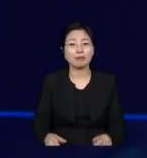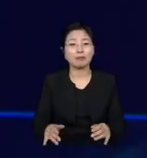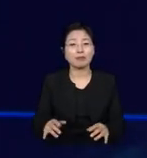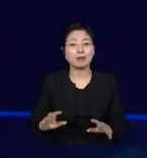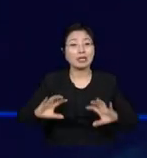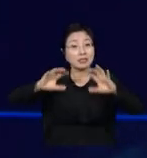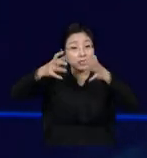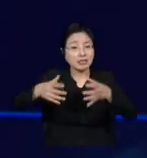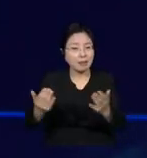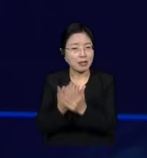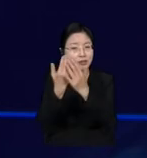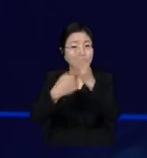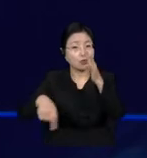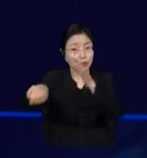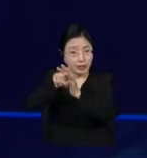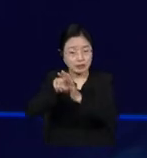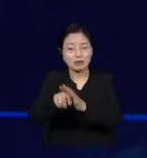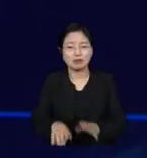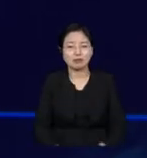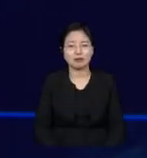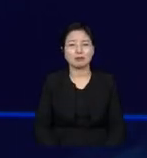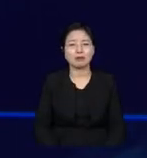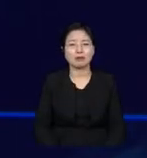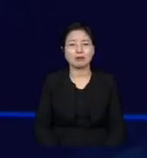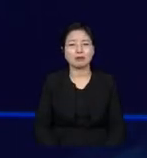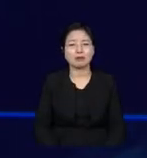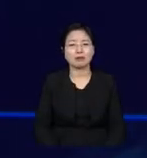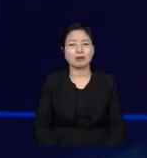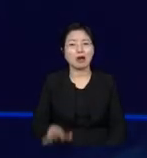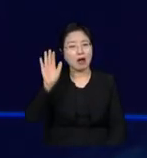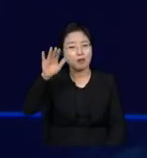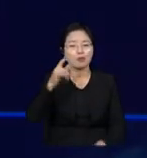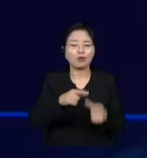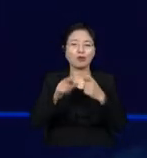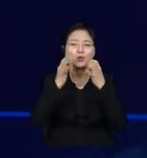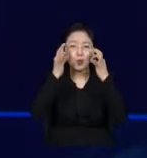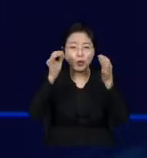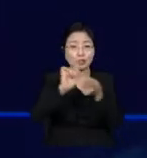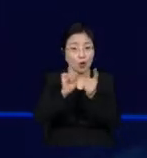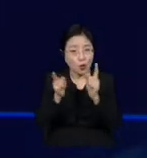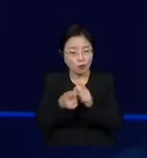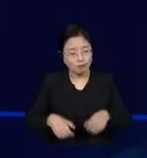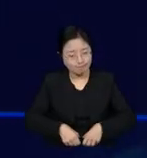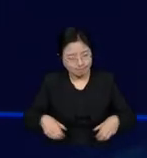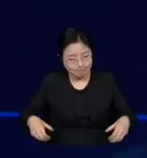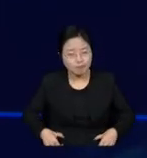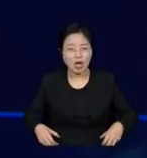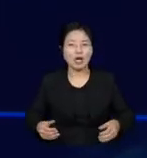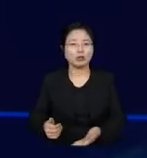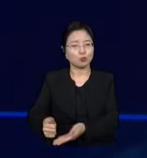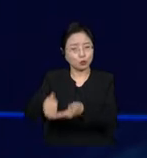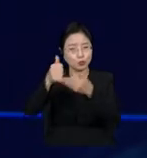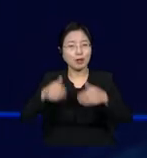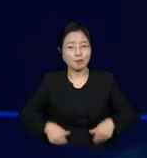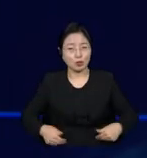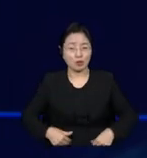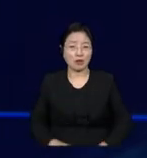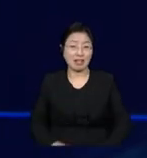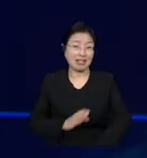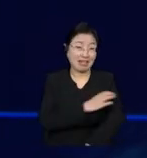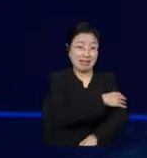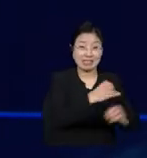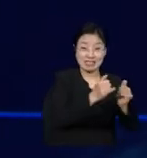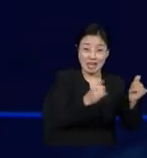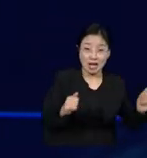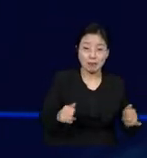mankind, we must work better together to understand each other, to respect each other, and not allow for those seeking power